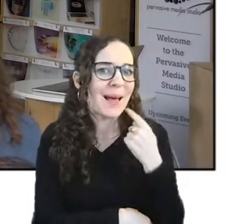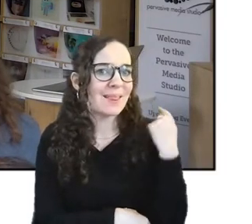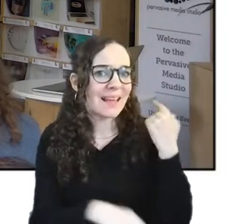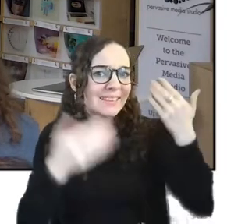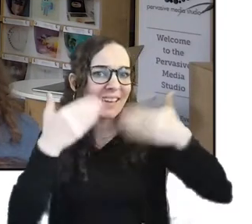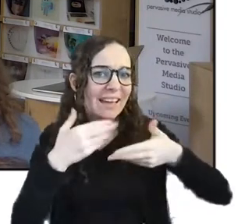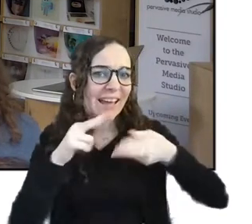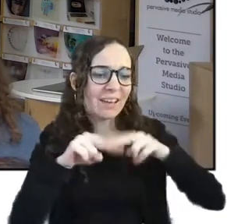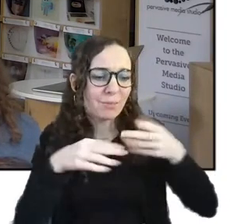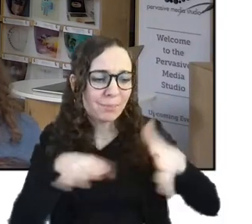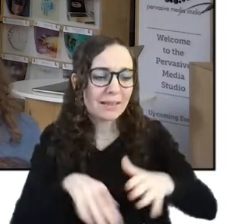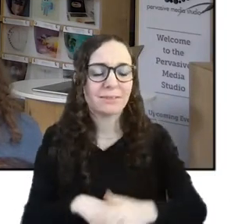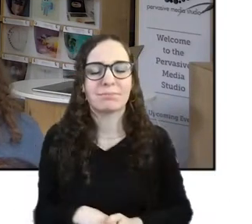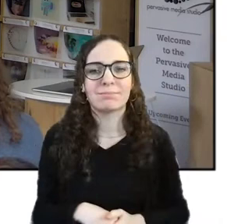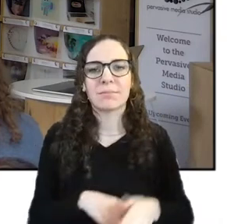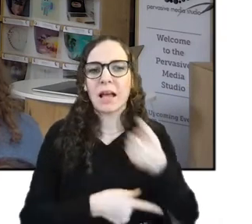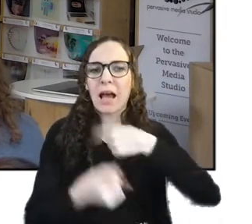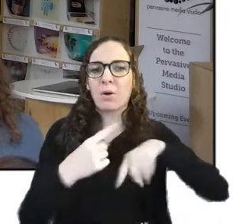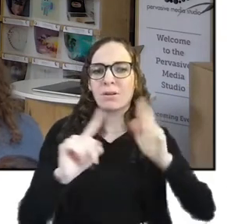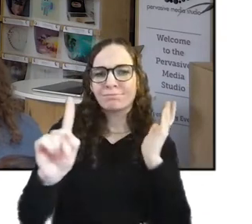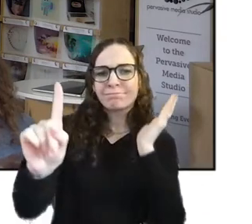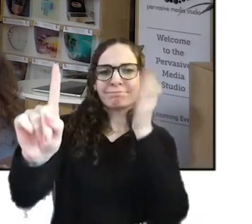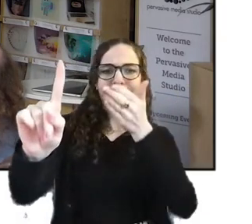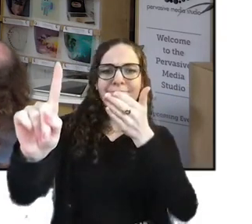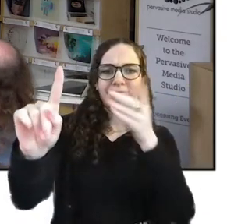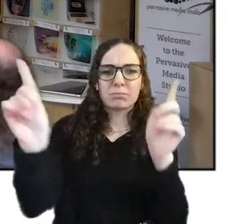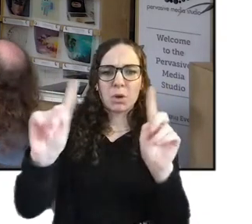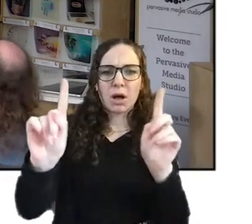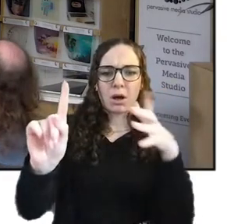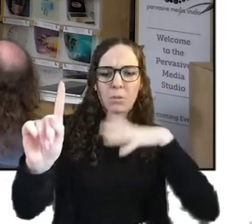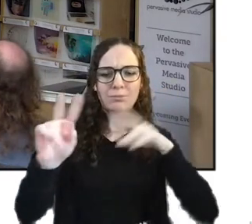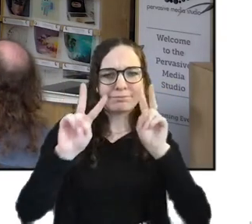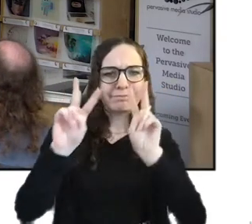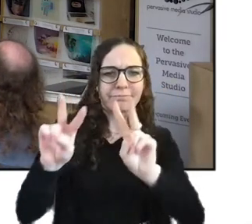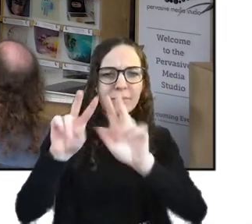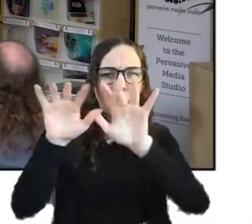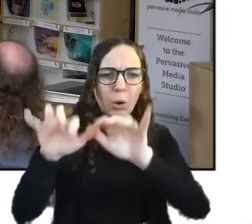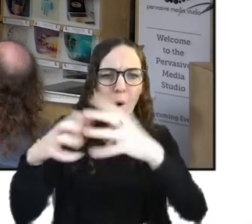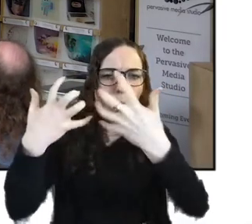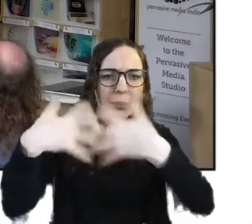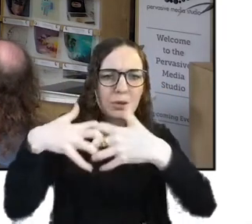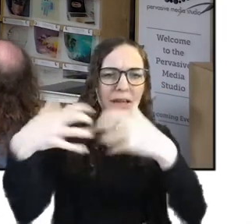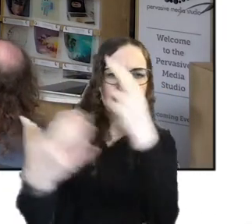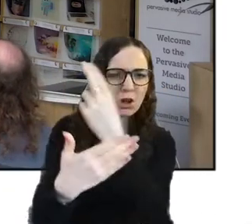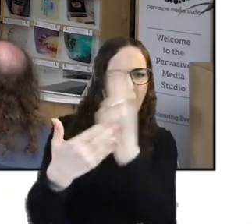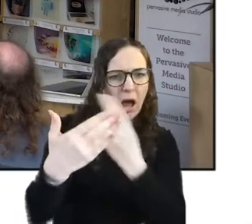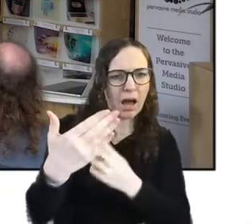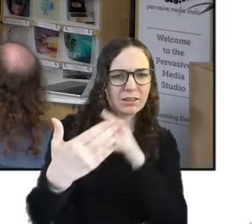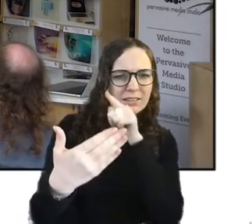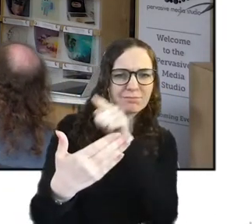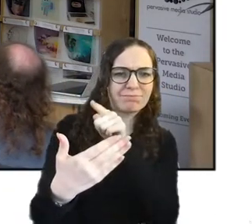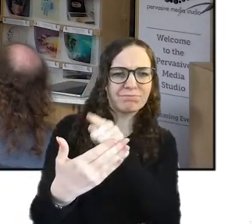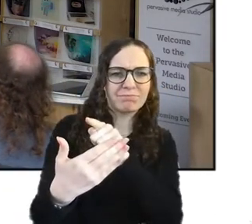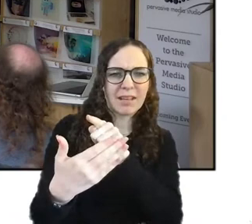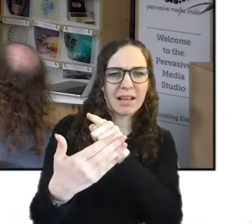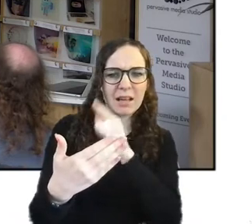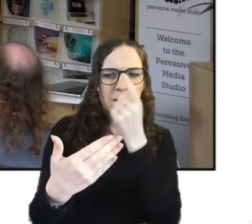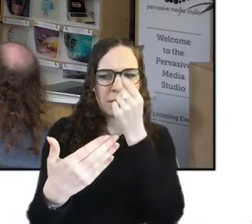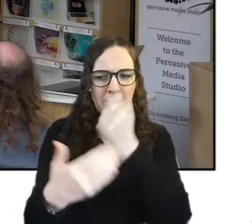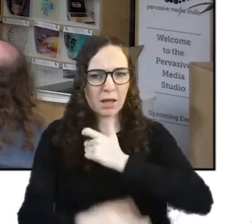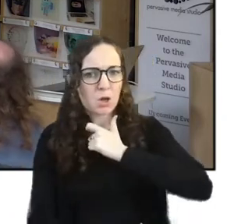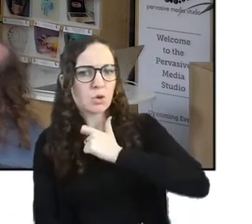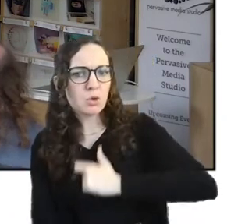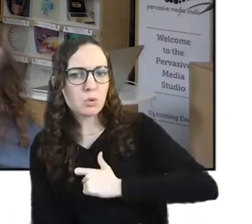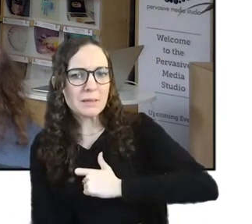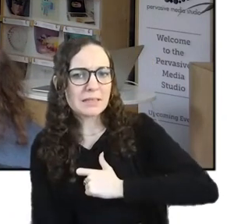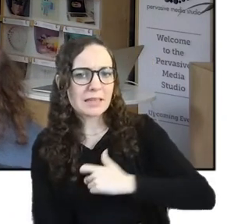kind of celebrate computational arts and explore the kind of messy spaces between humans and